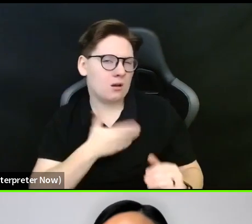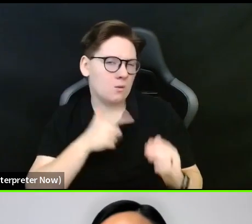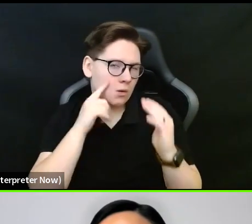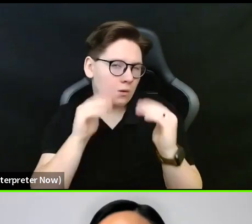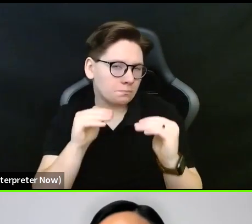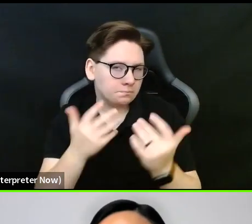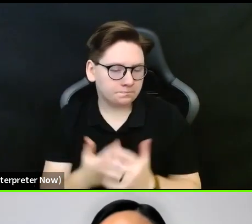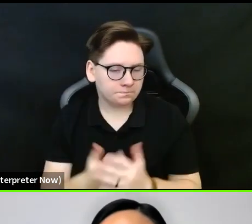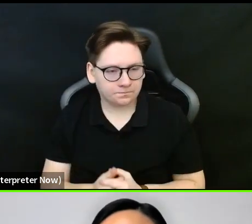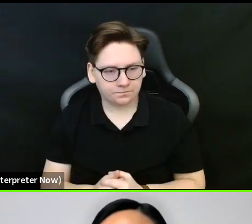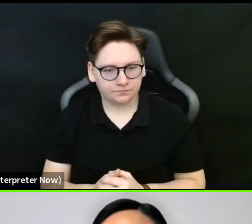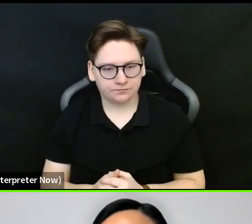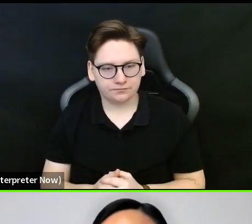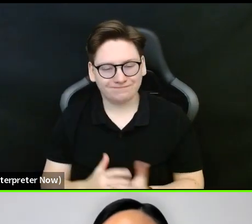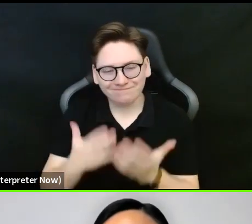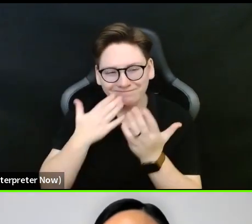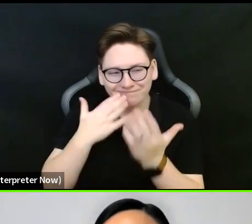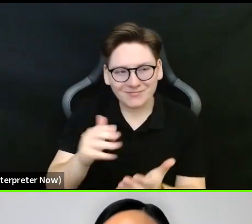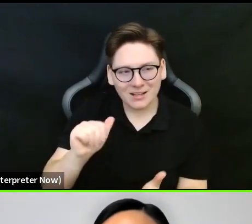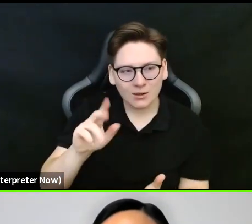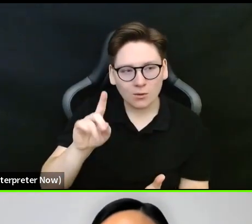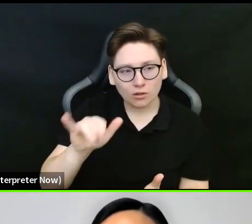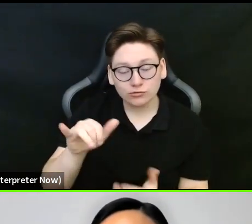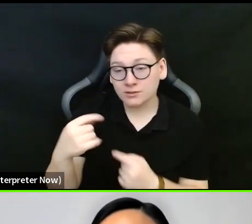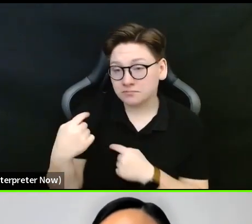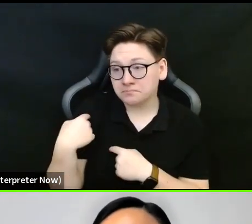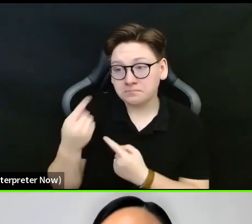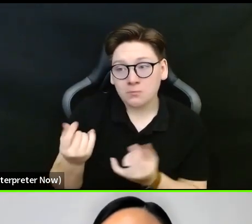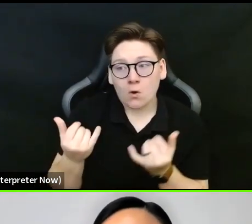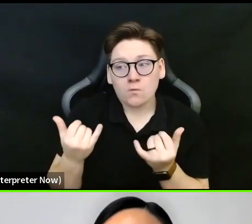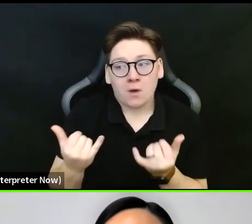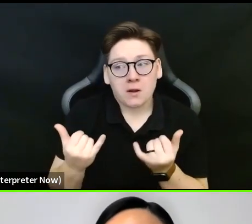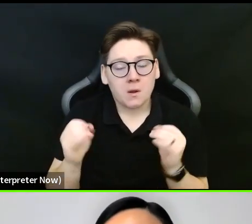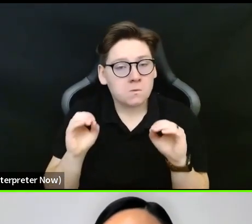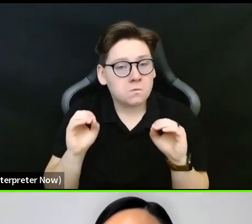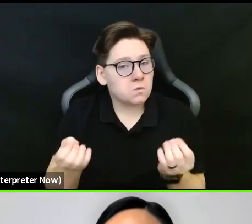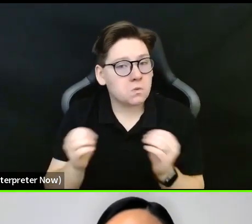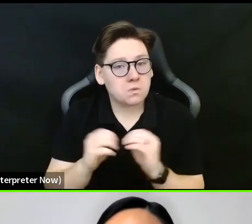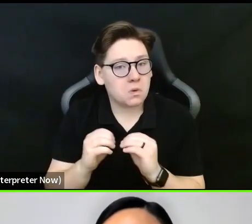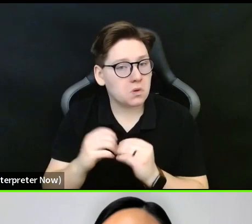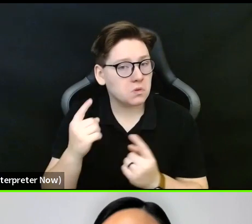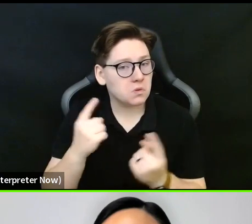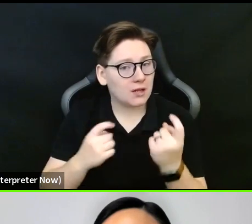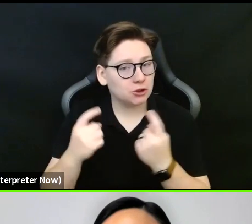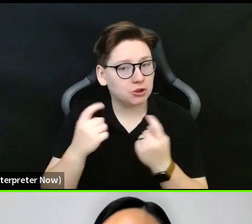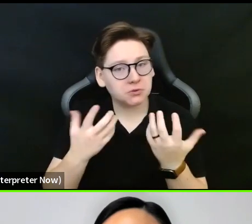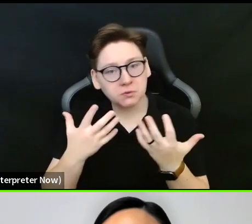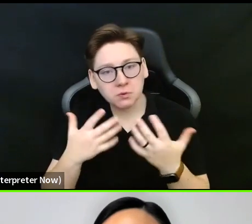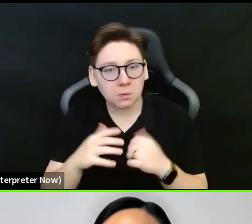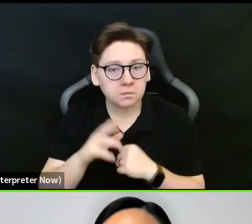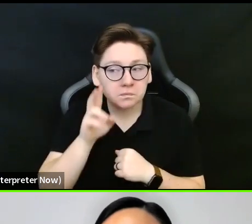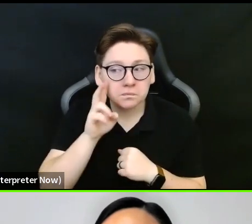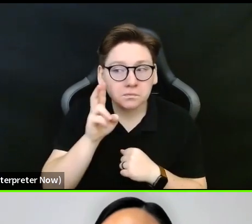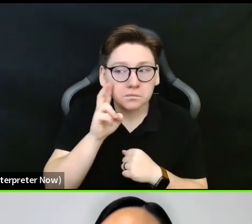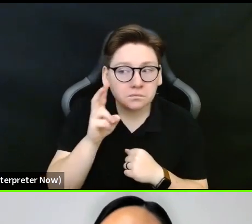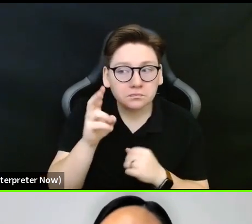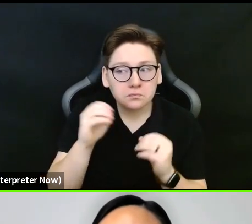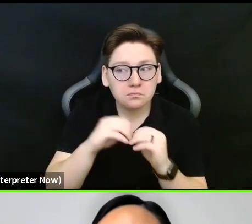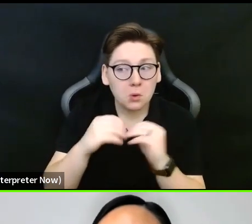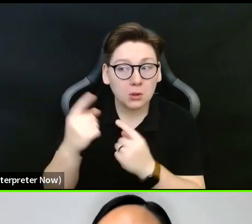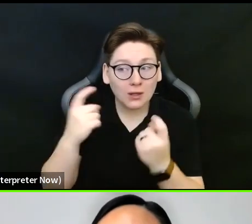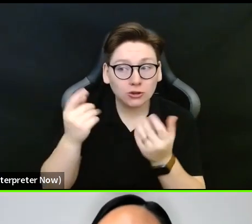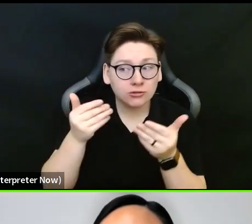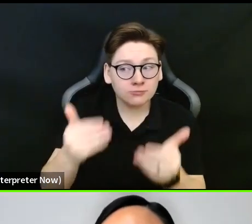Thanks, Audrey. All right. We have no questions at this moment. So take a second to see if any more questions come in.